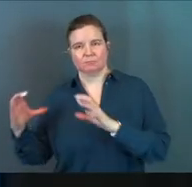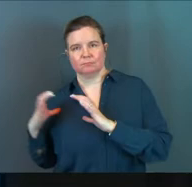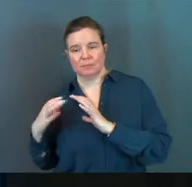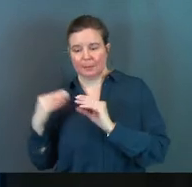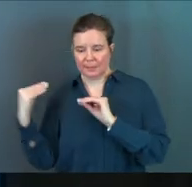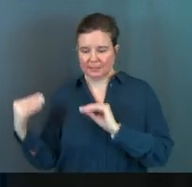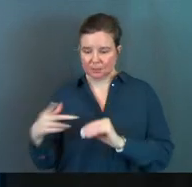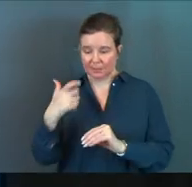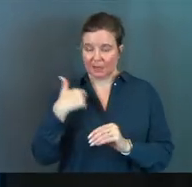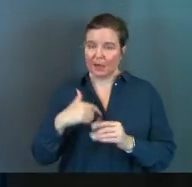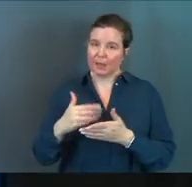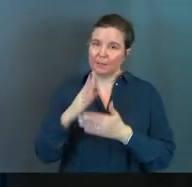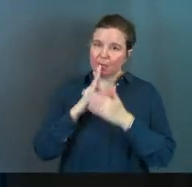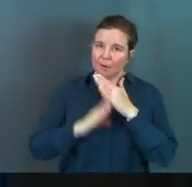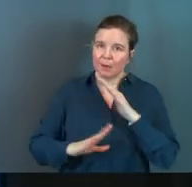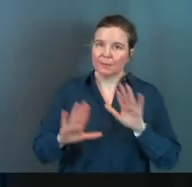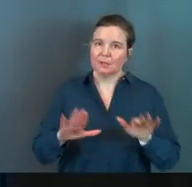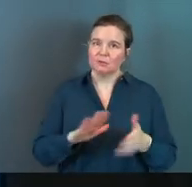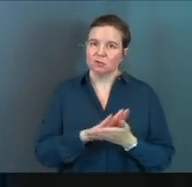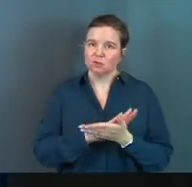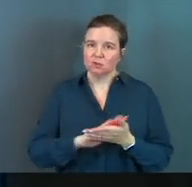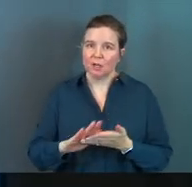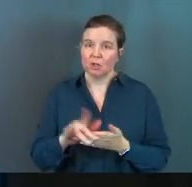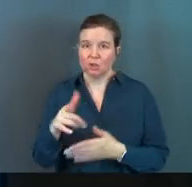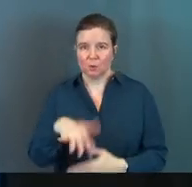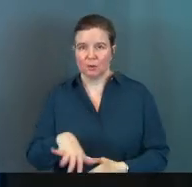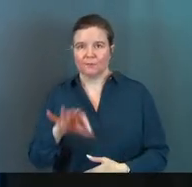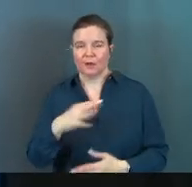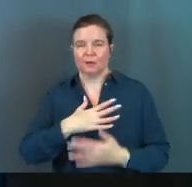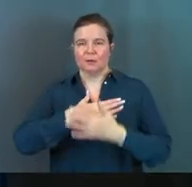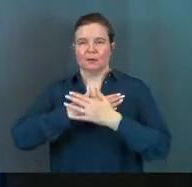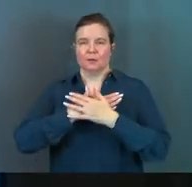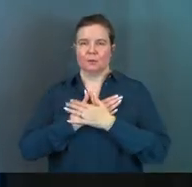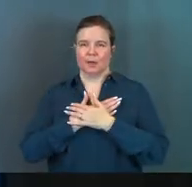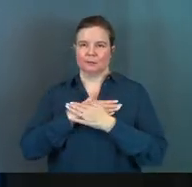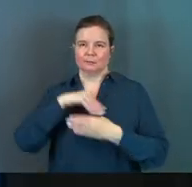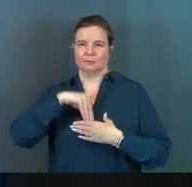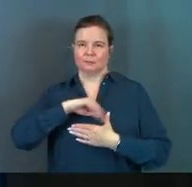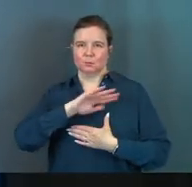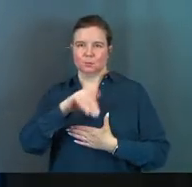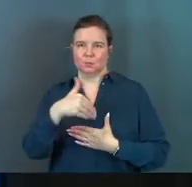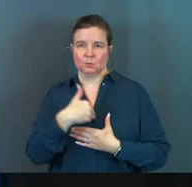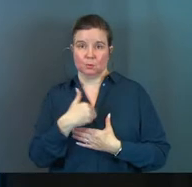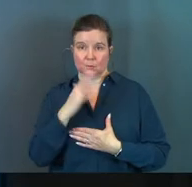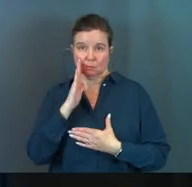me teach you, because I am humble and gentle at heart, and you will find rest for your souls.